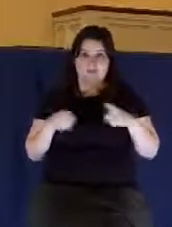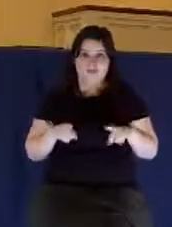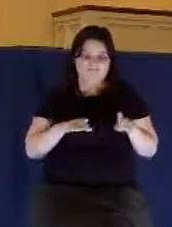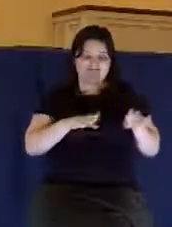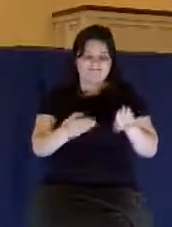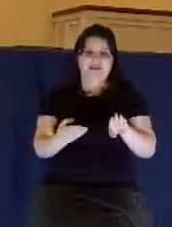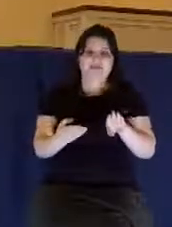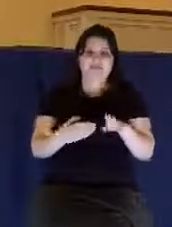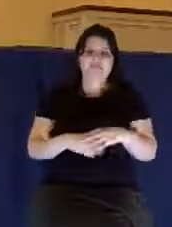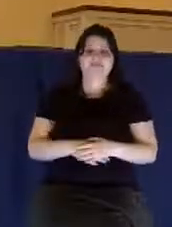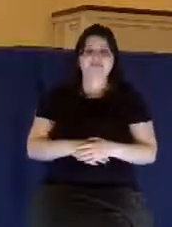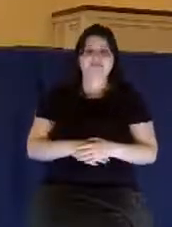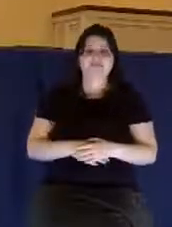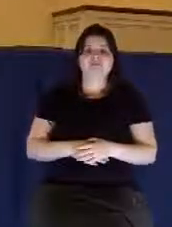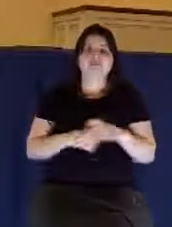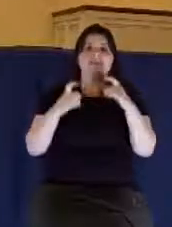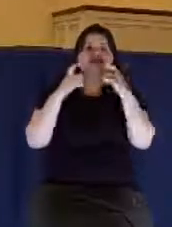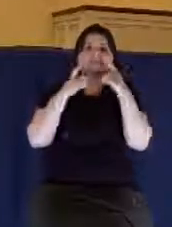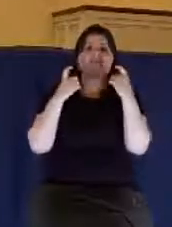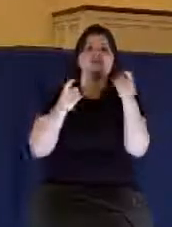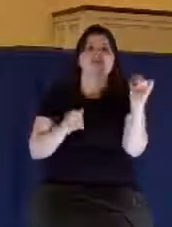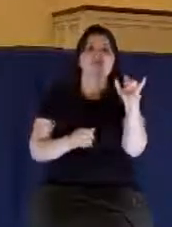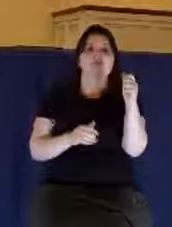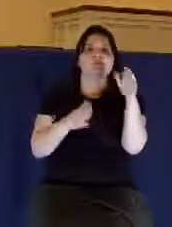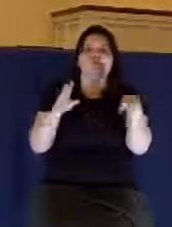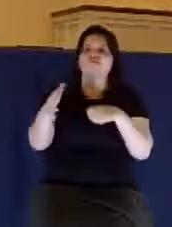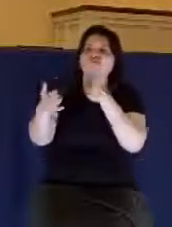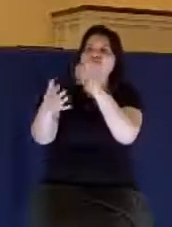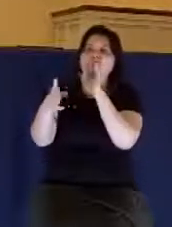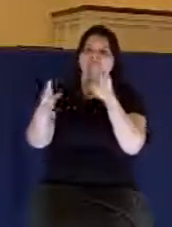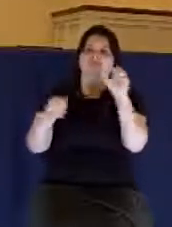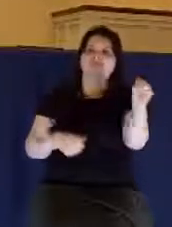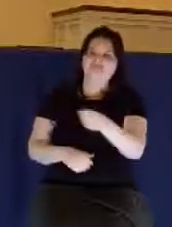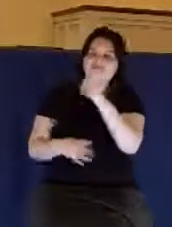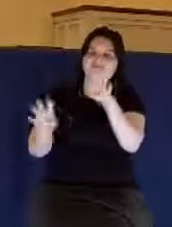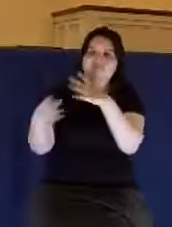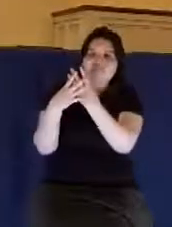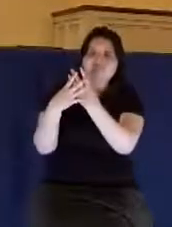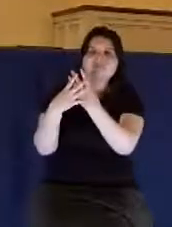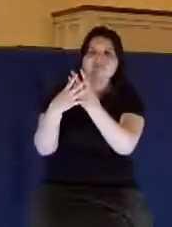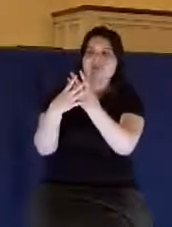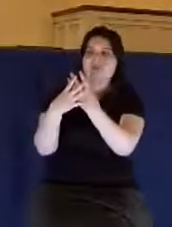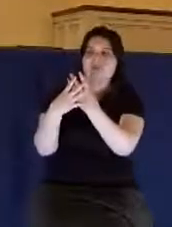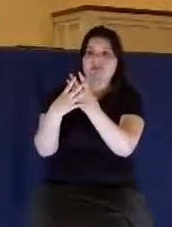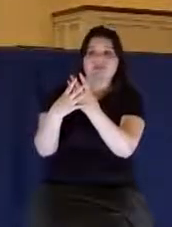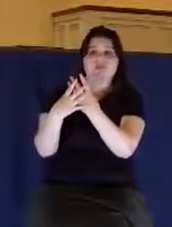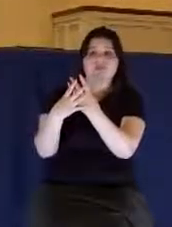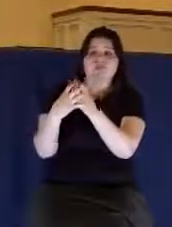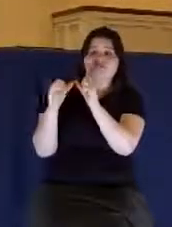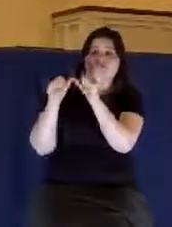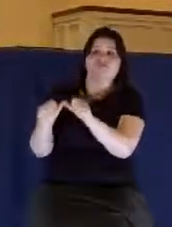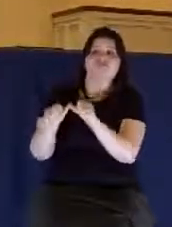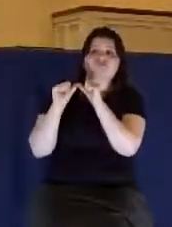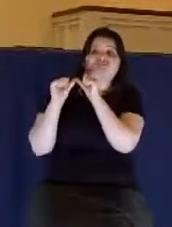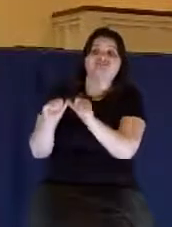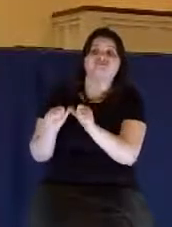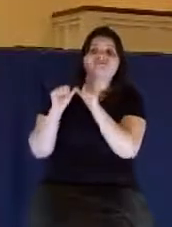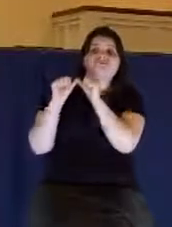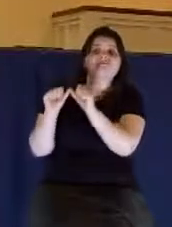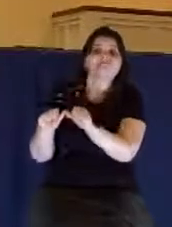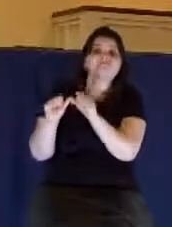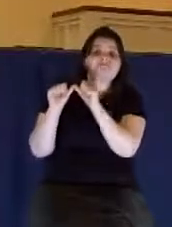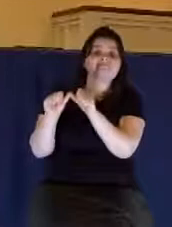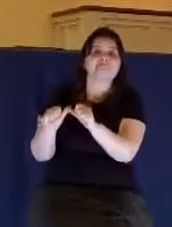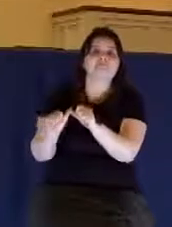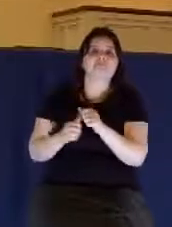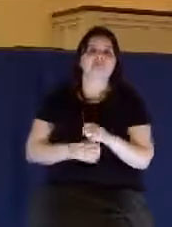like a prison keeper. It's not going to let you go until it's finished with you. A man had a basket of